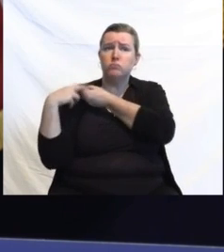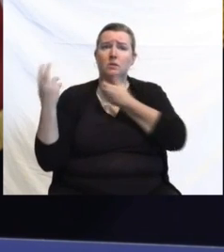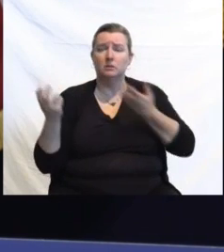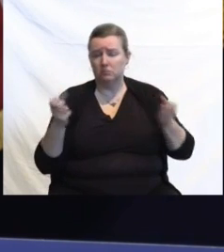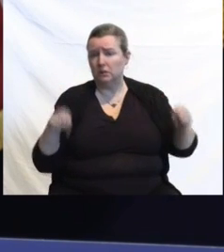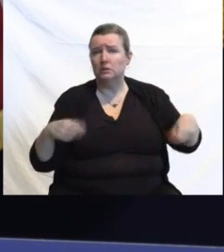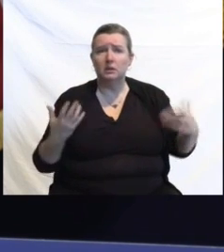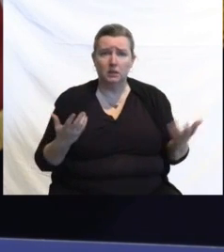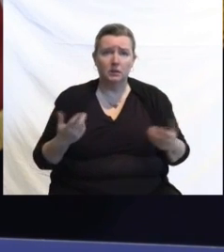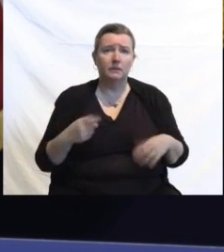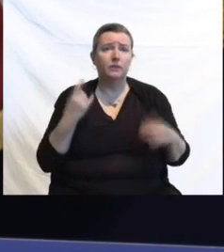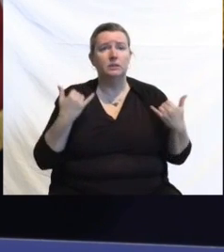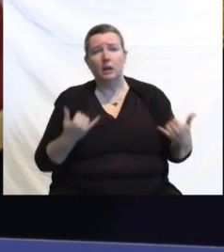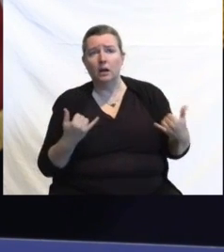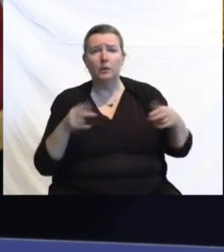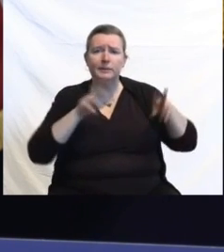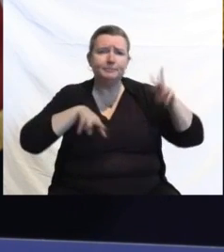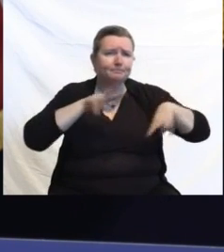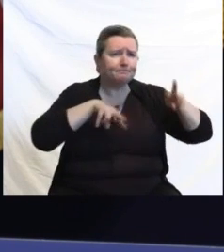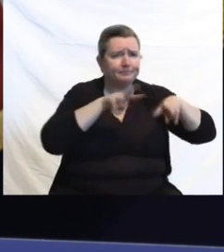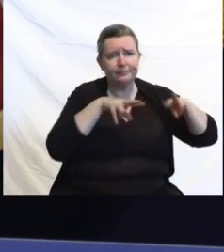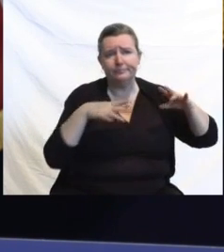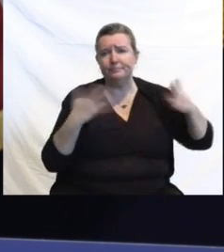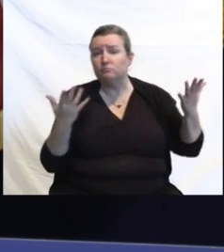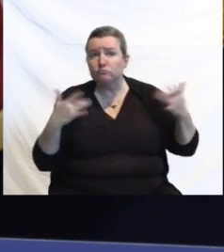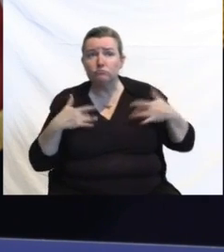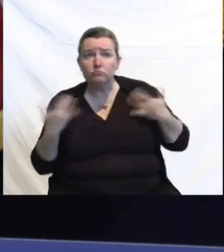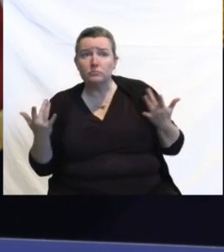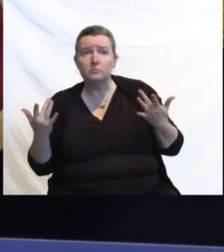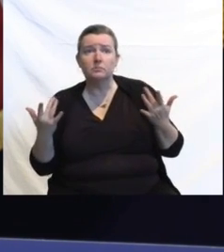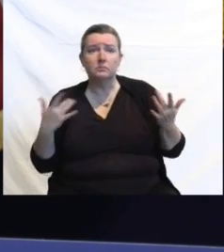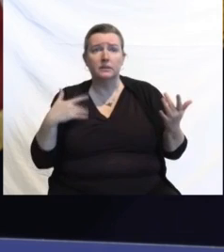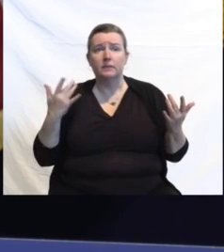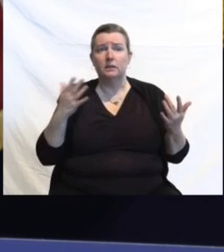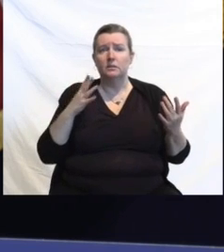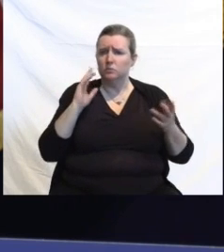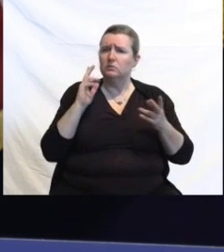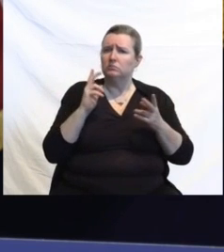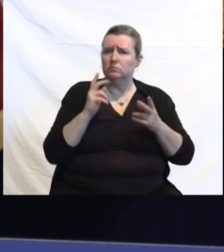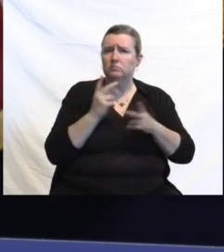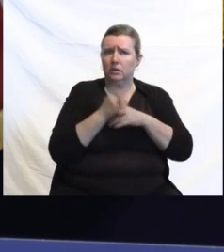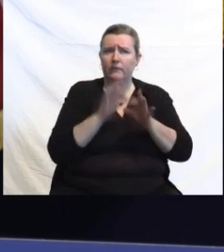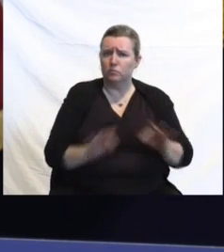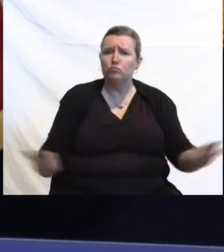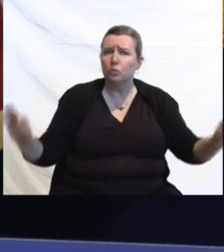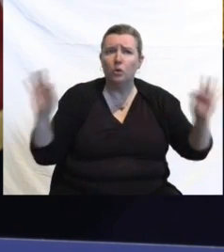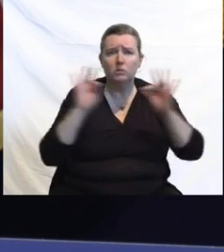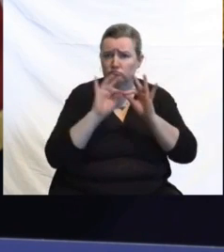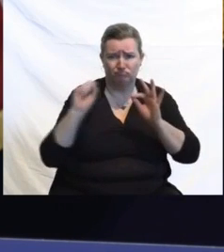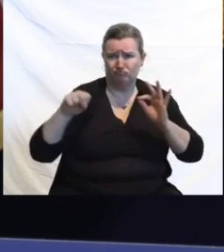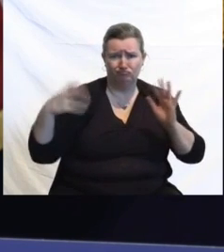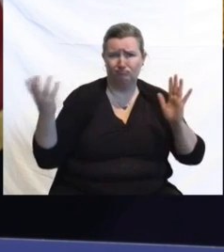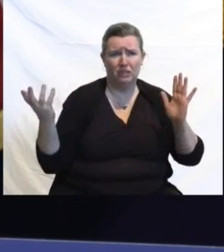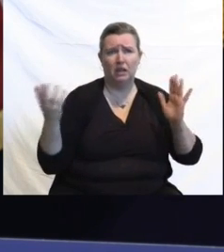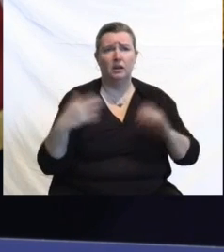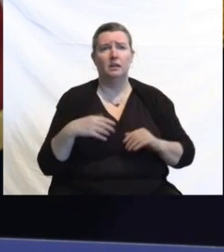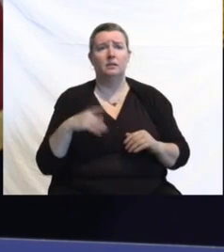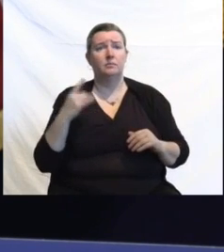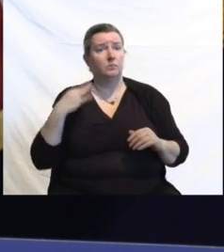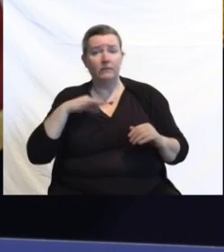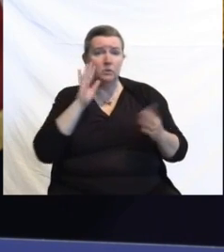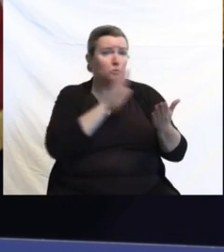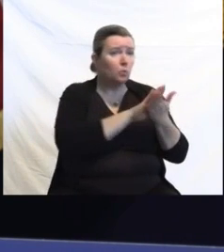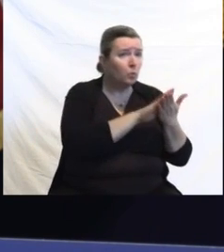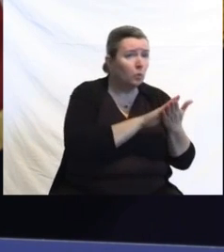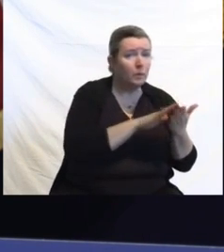trends and monitoring trends, you know, we feel that this type of information is very valuable for schools, for parents, for